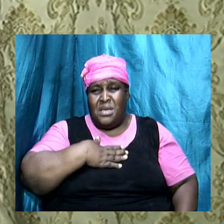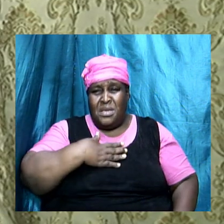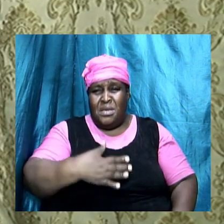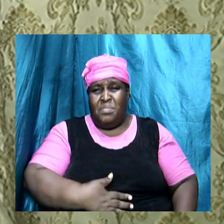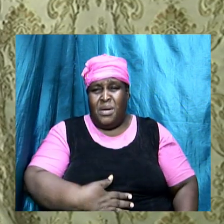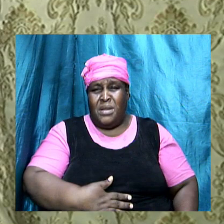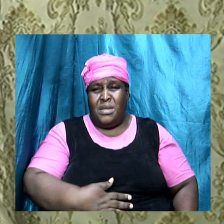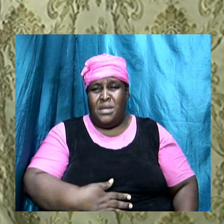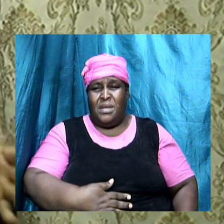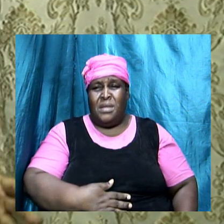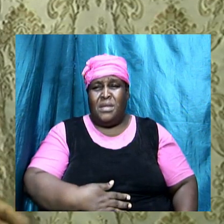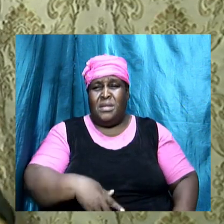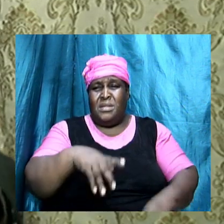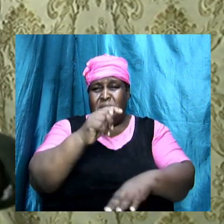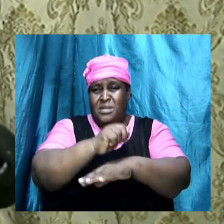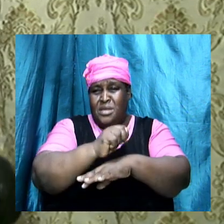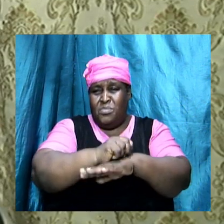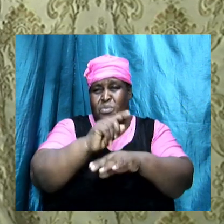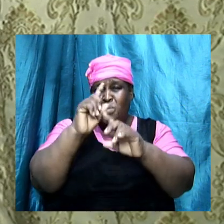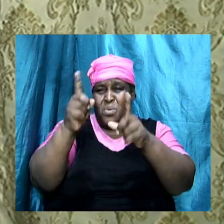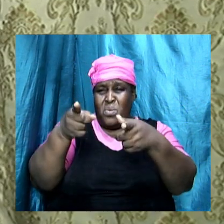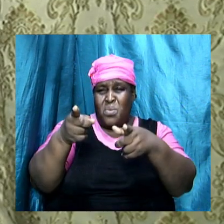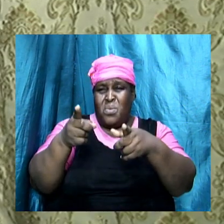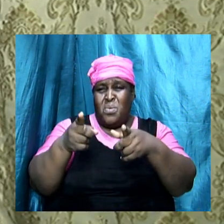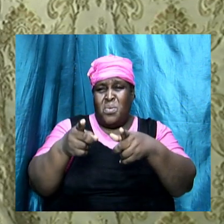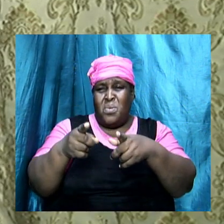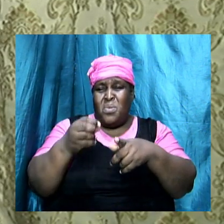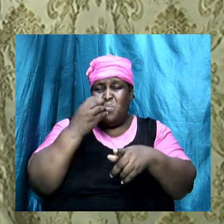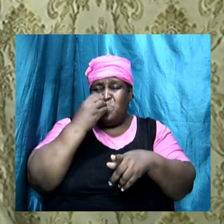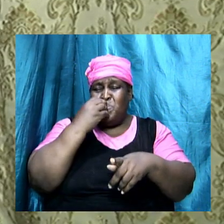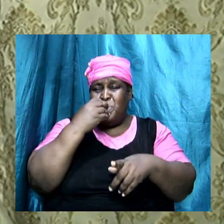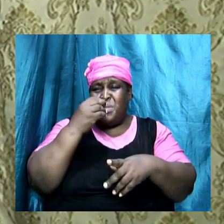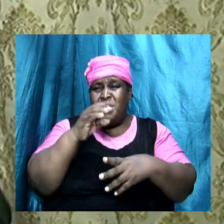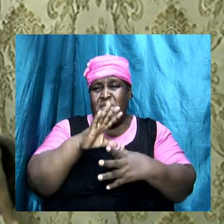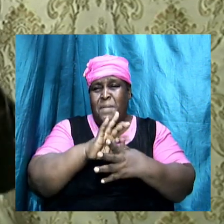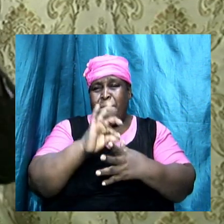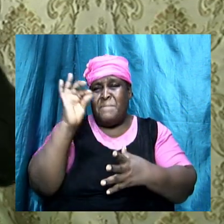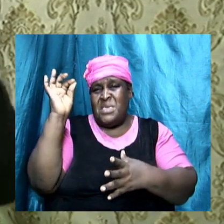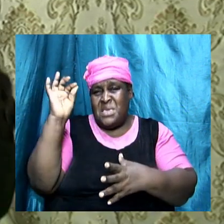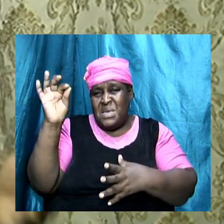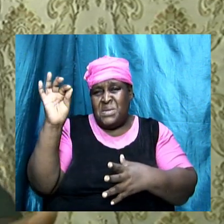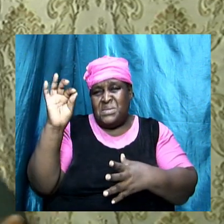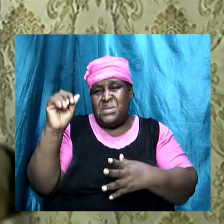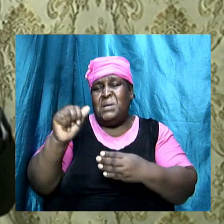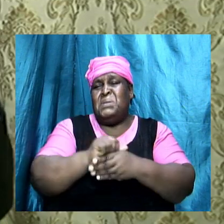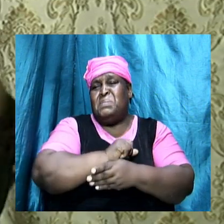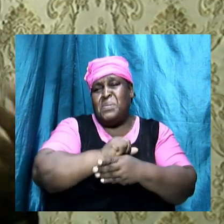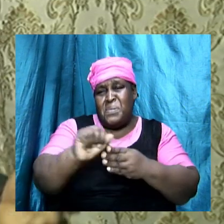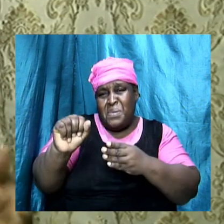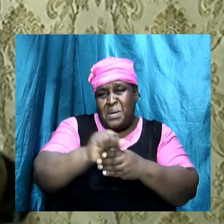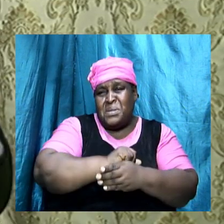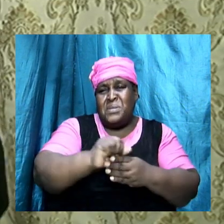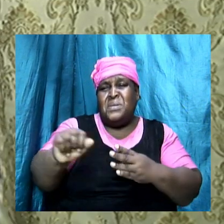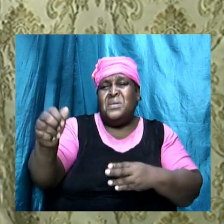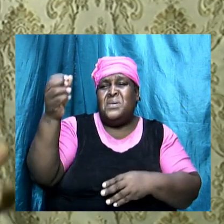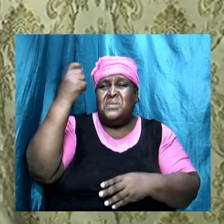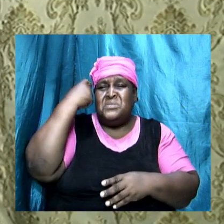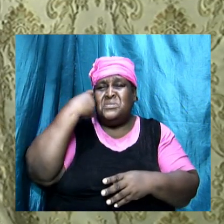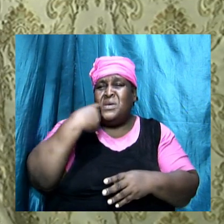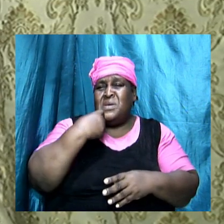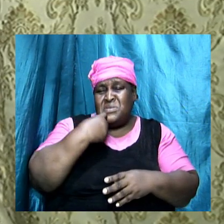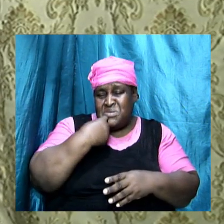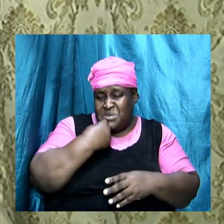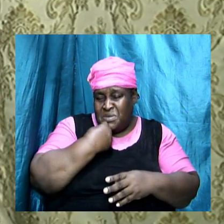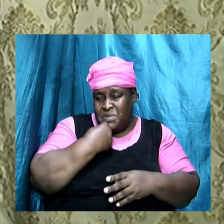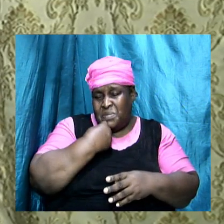the temples that they go to eat at the meat that sacrifice unto idols and they practice sex in the open